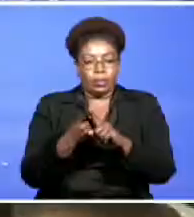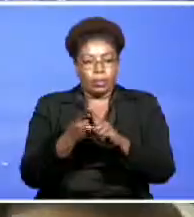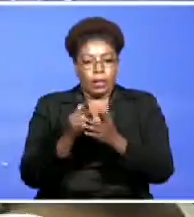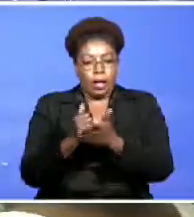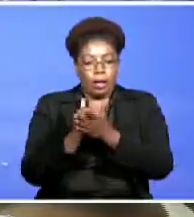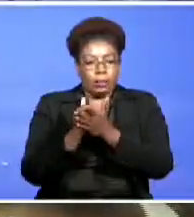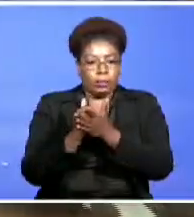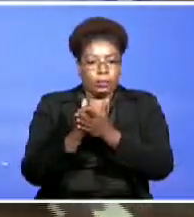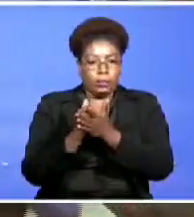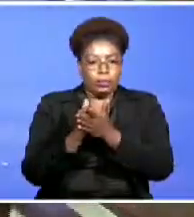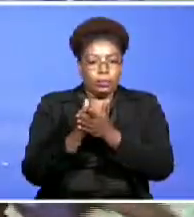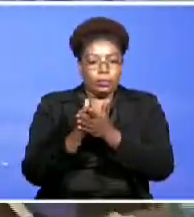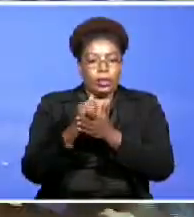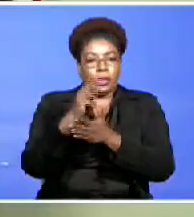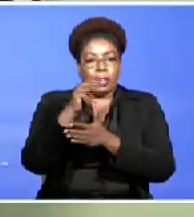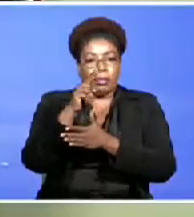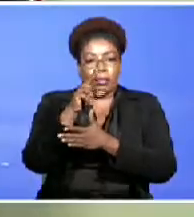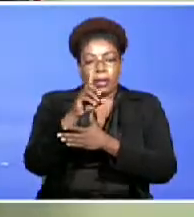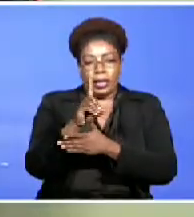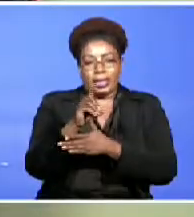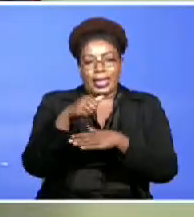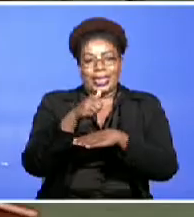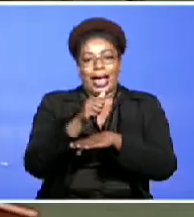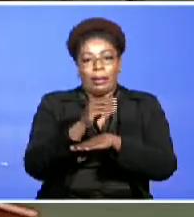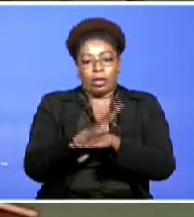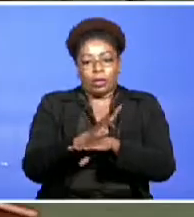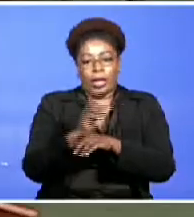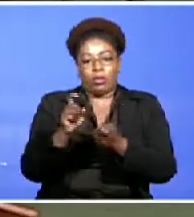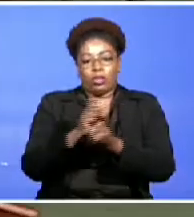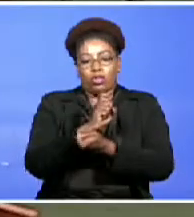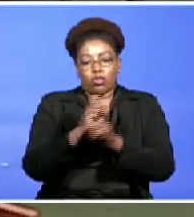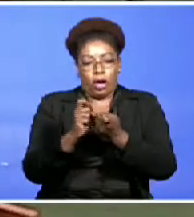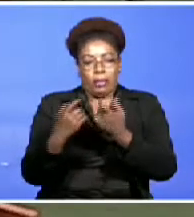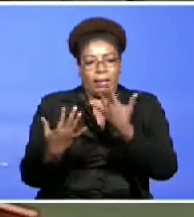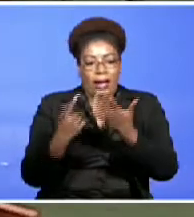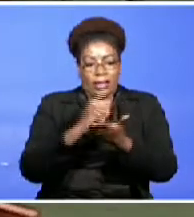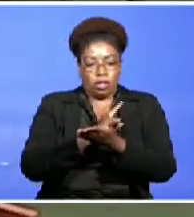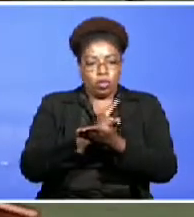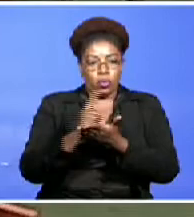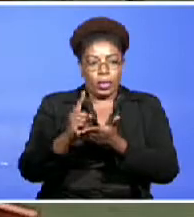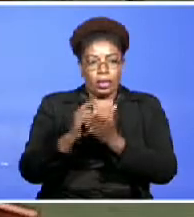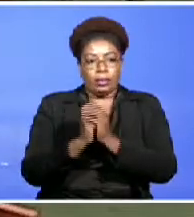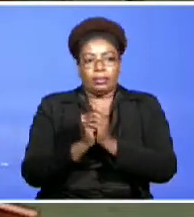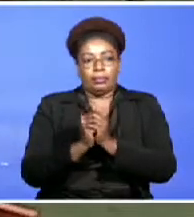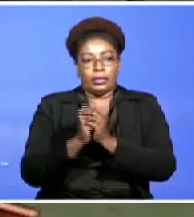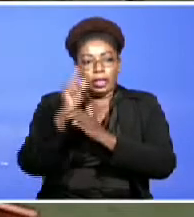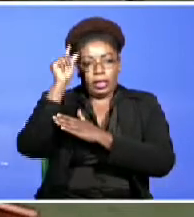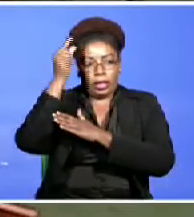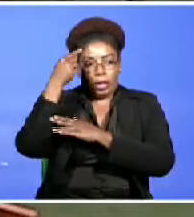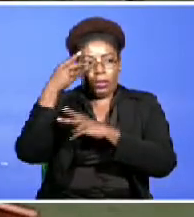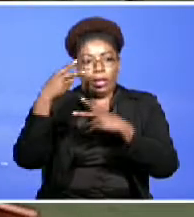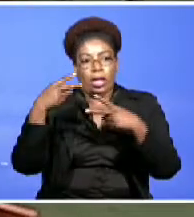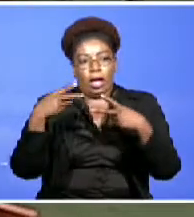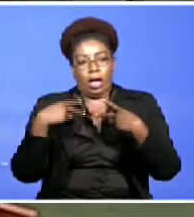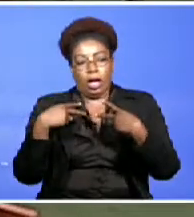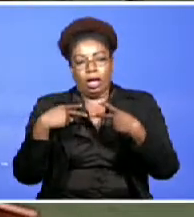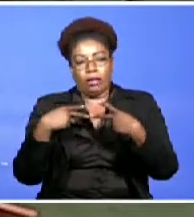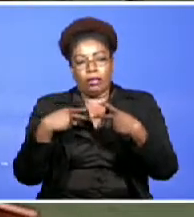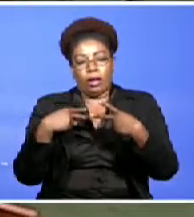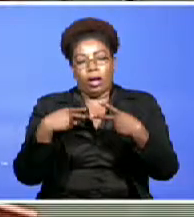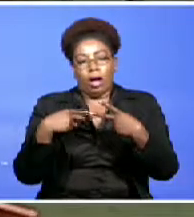which was destroyed by fire this week. The government will take a systematic and incremental approach